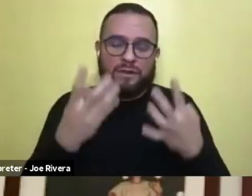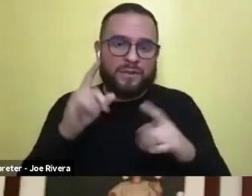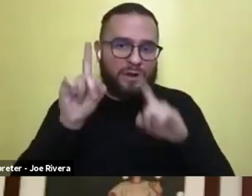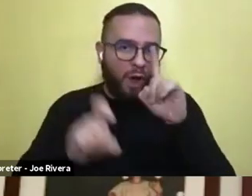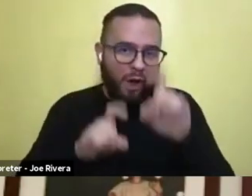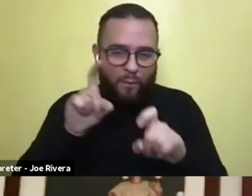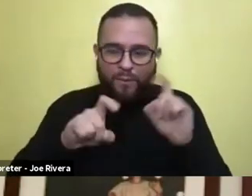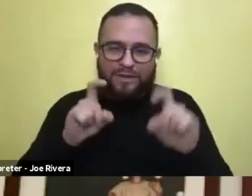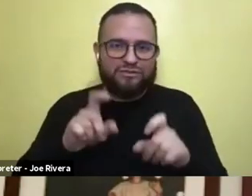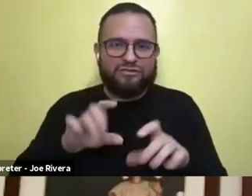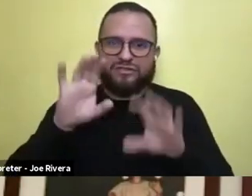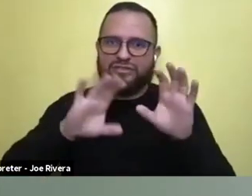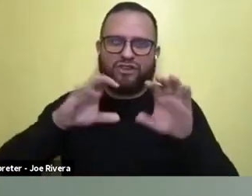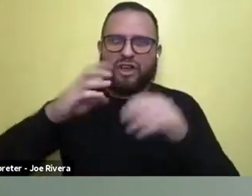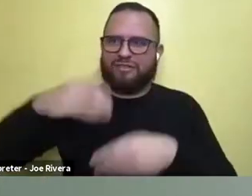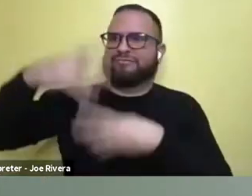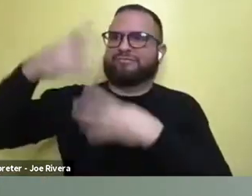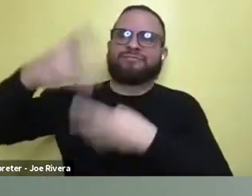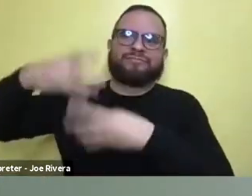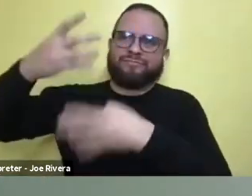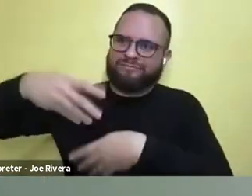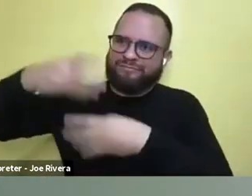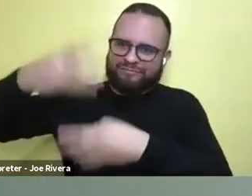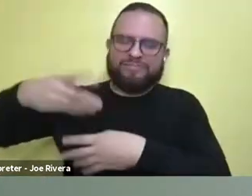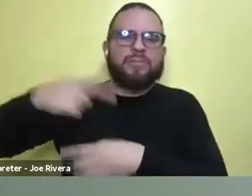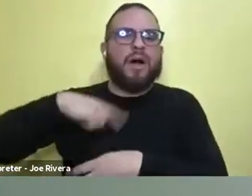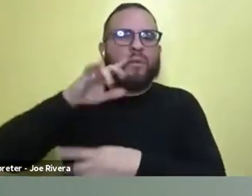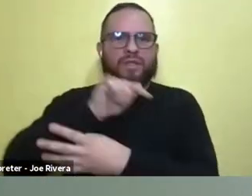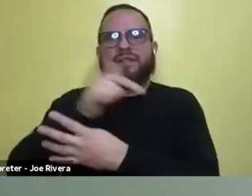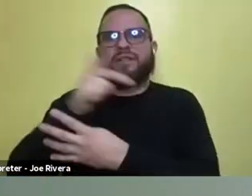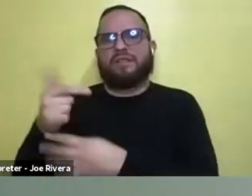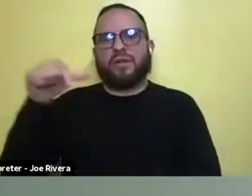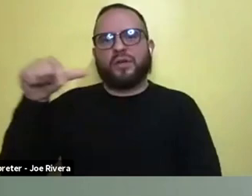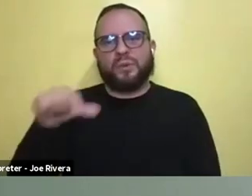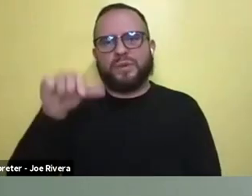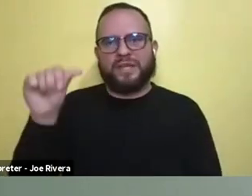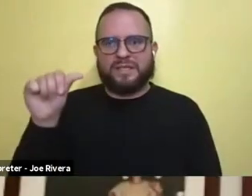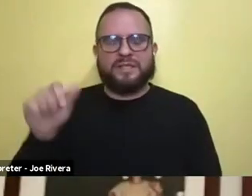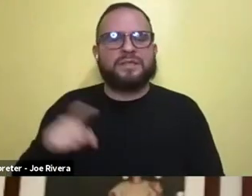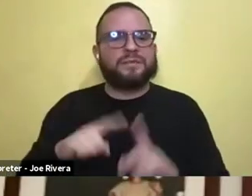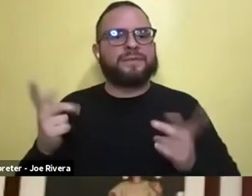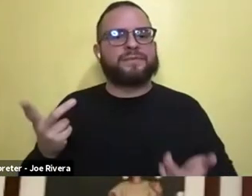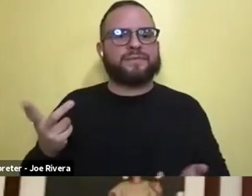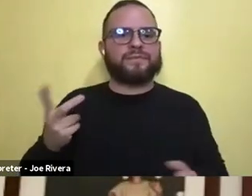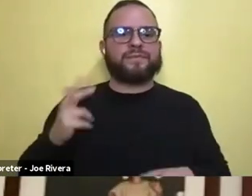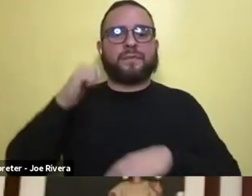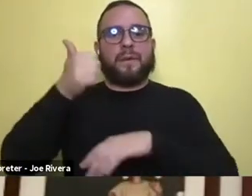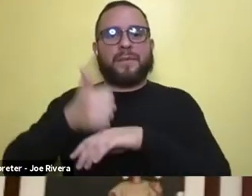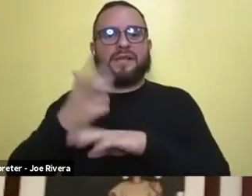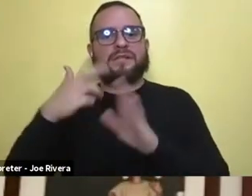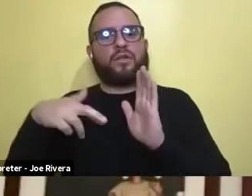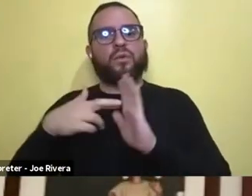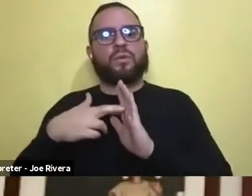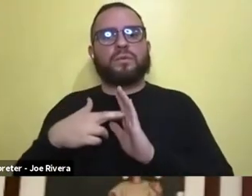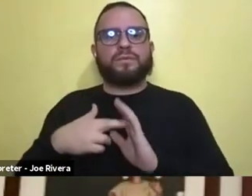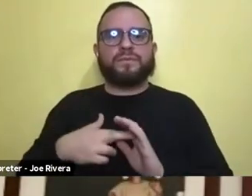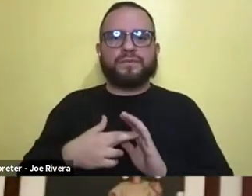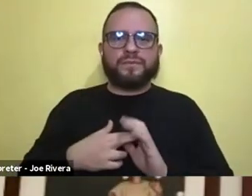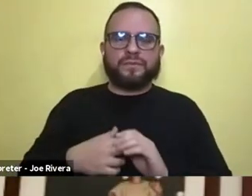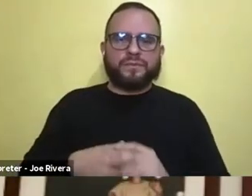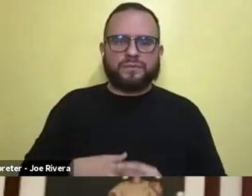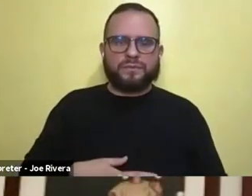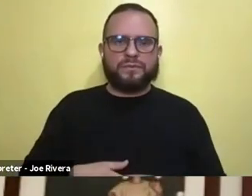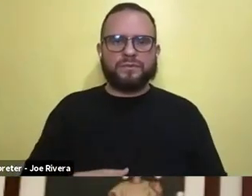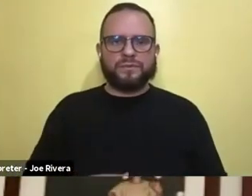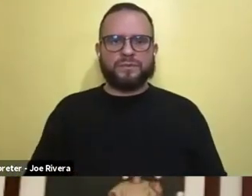just exploding with questions. We'll jump to Q and a, but, um, based on this role, um, based on who